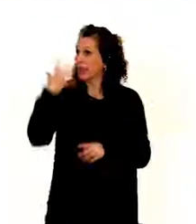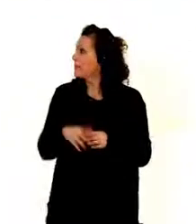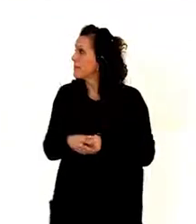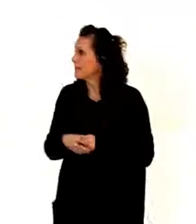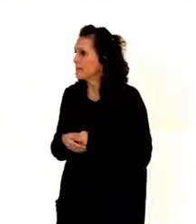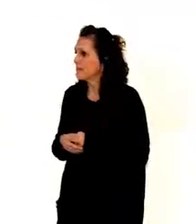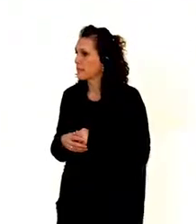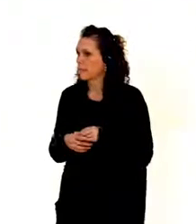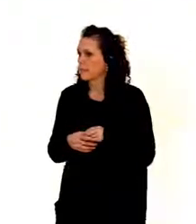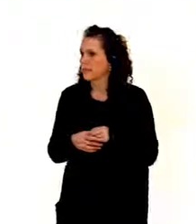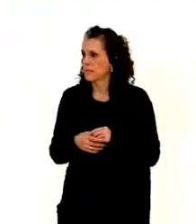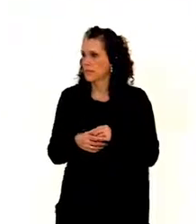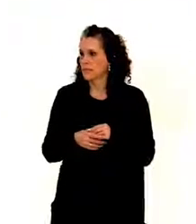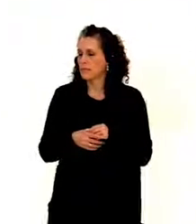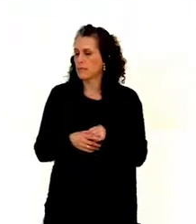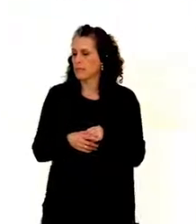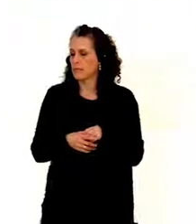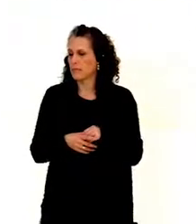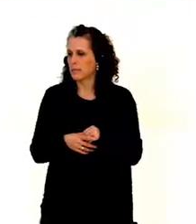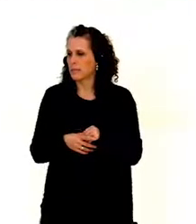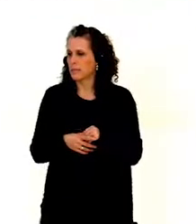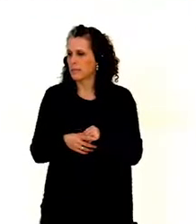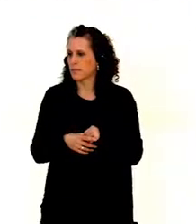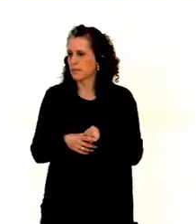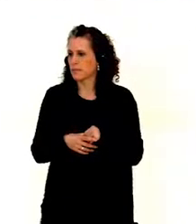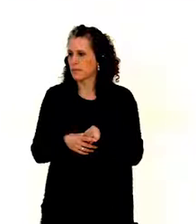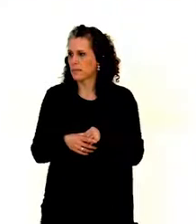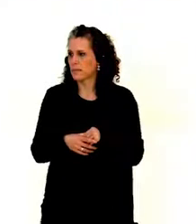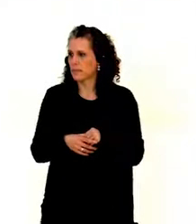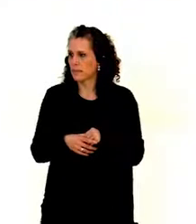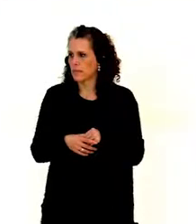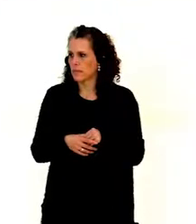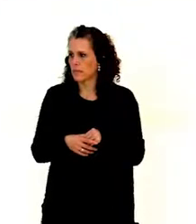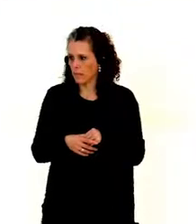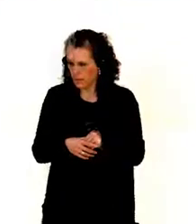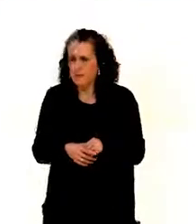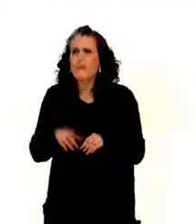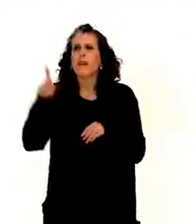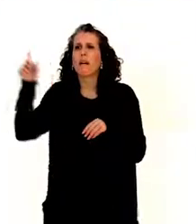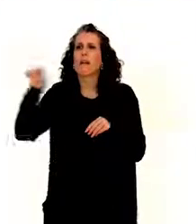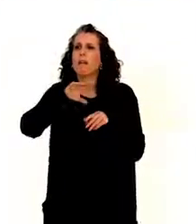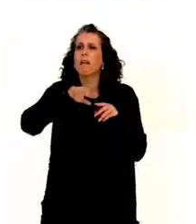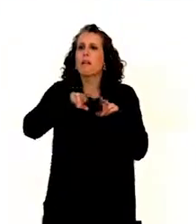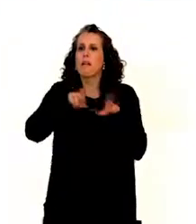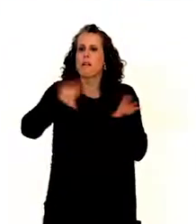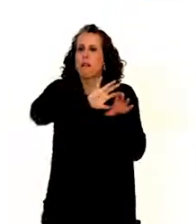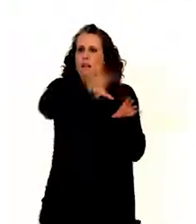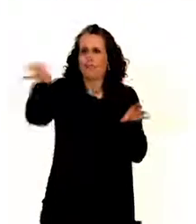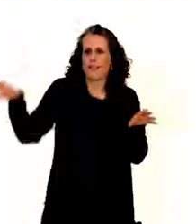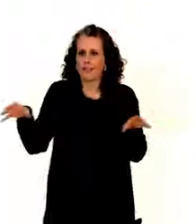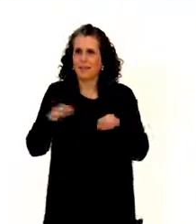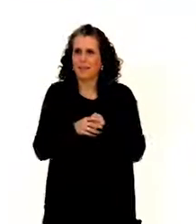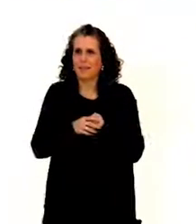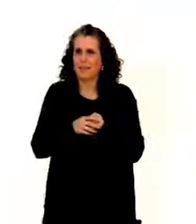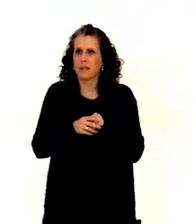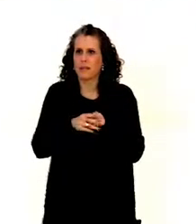Now we have something which is a bit of dichotomy and it's sort of tradition with national public law. So civil political rights of